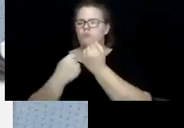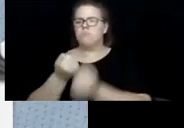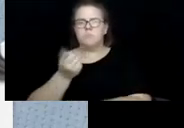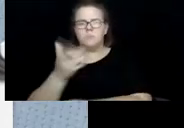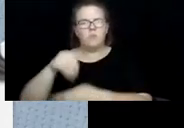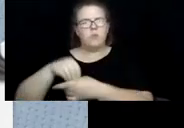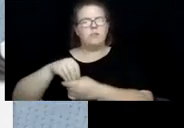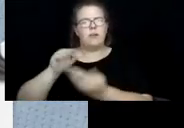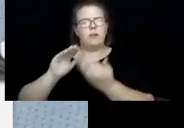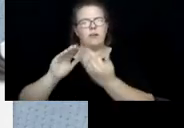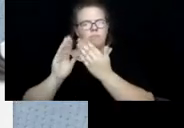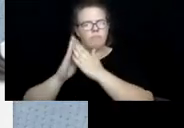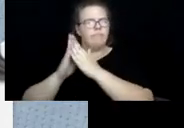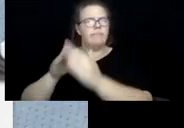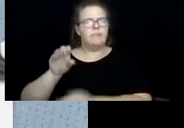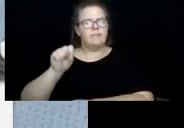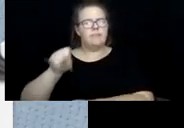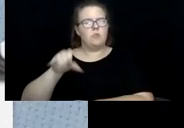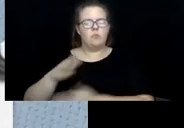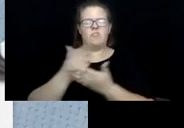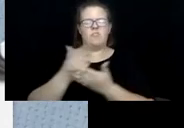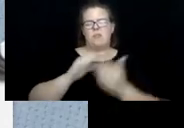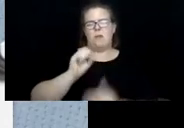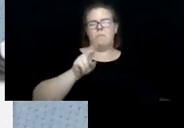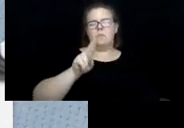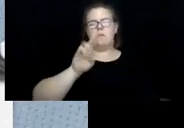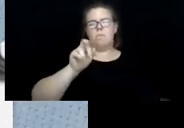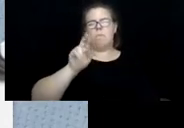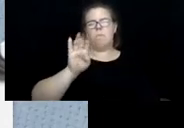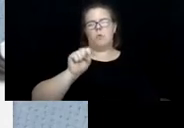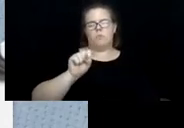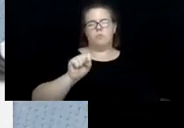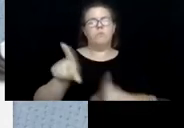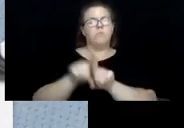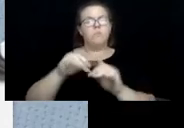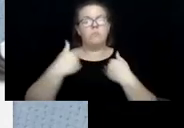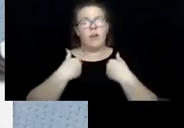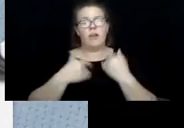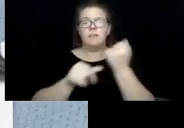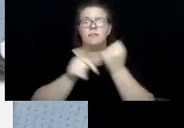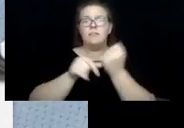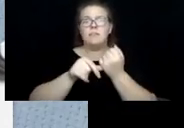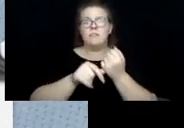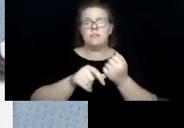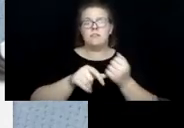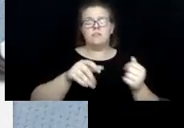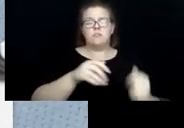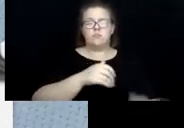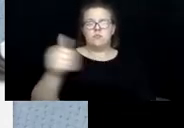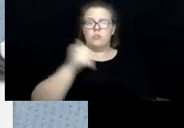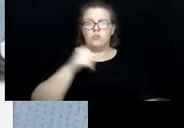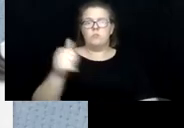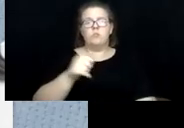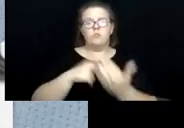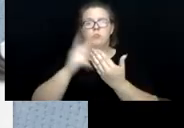and, uh, and some in the suburbs. We also have an assisted escorted transportation program that is